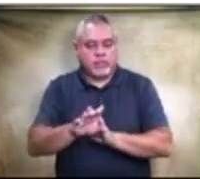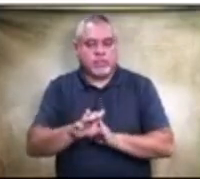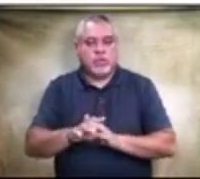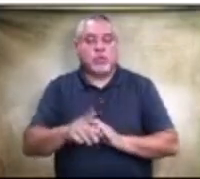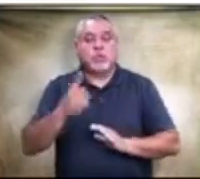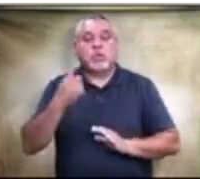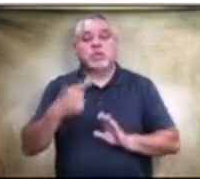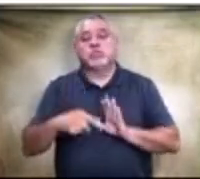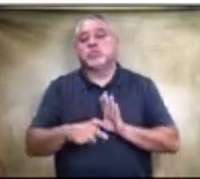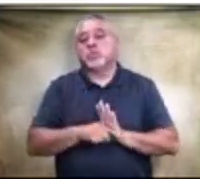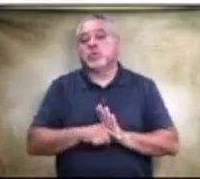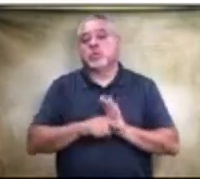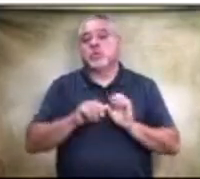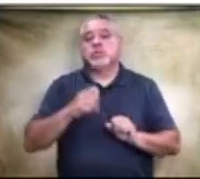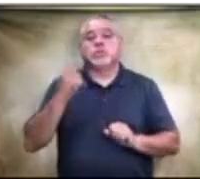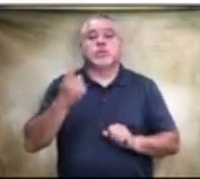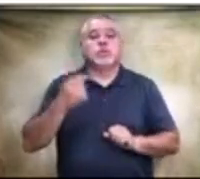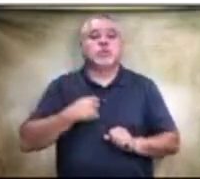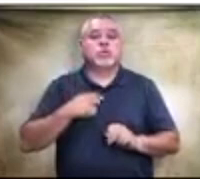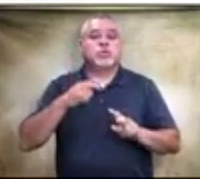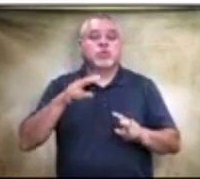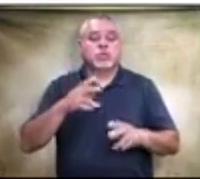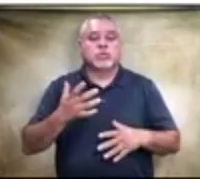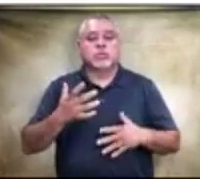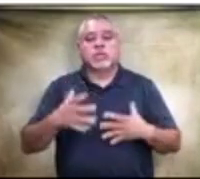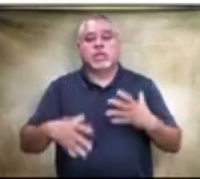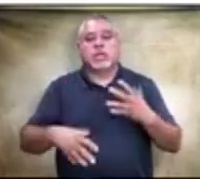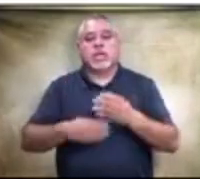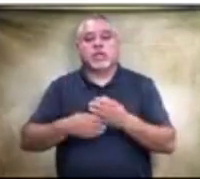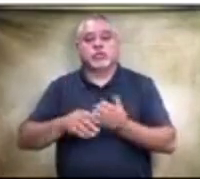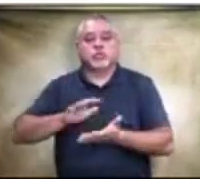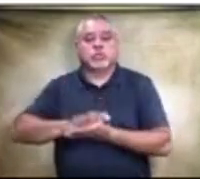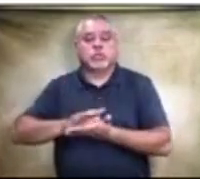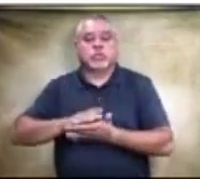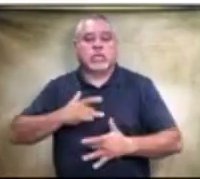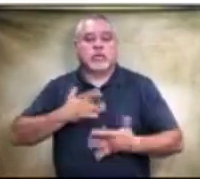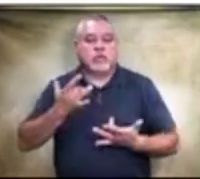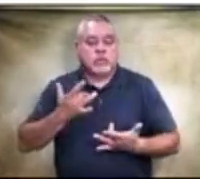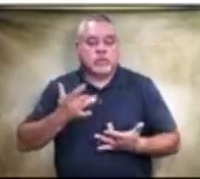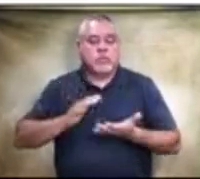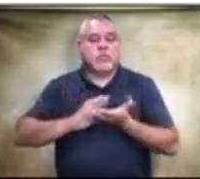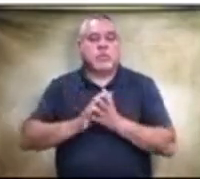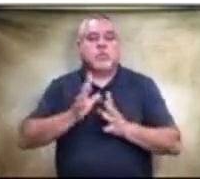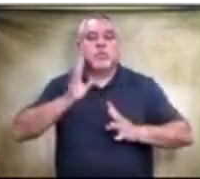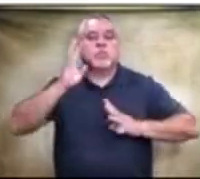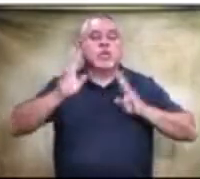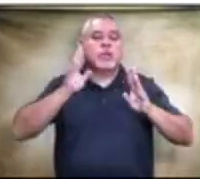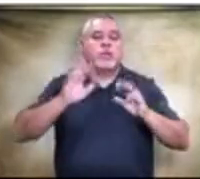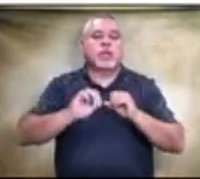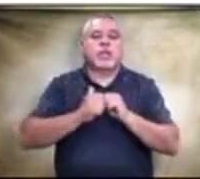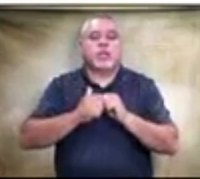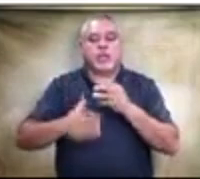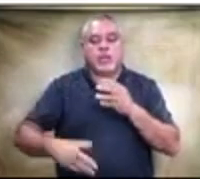be something if we take a look at extracurricular activities, for example, getting creative about the way in which the extracurricular